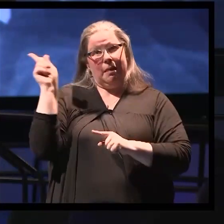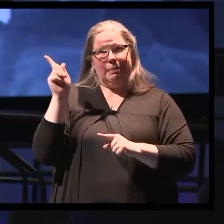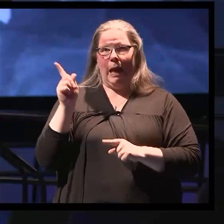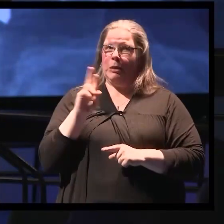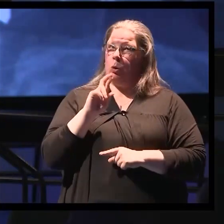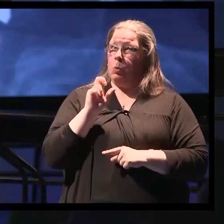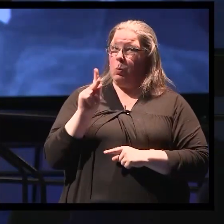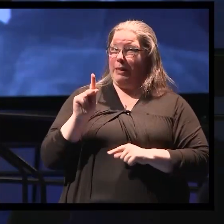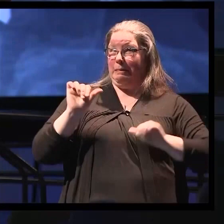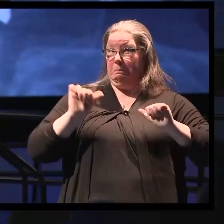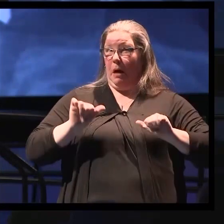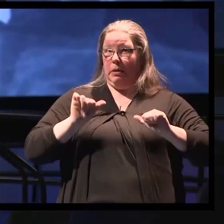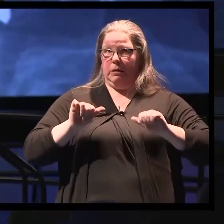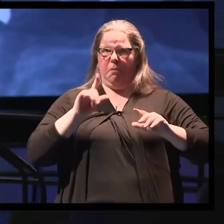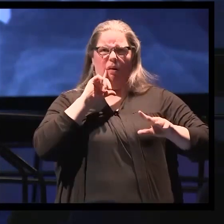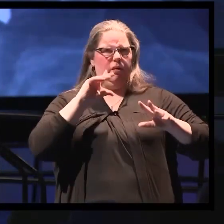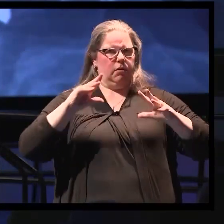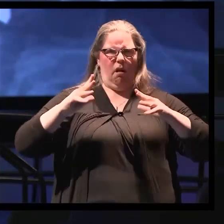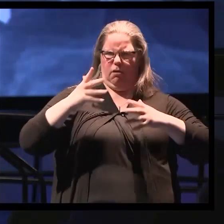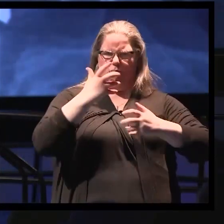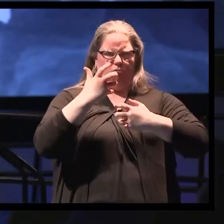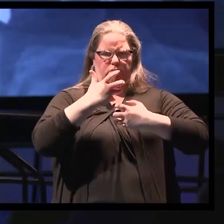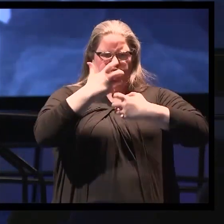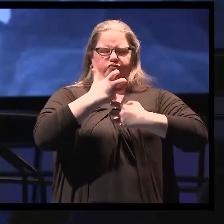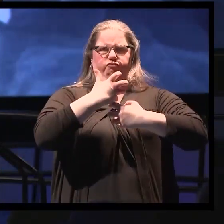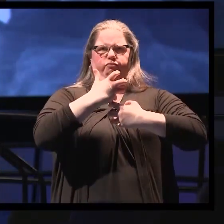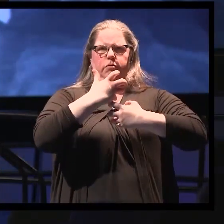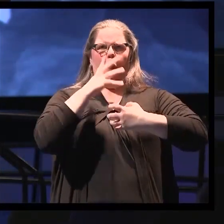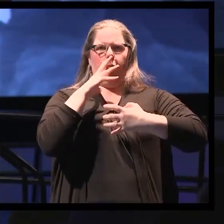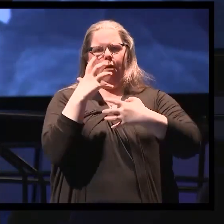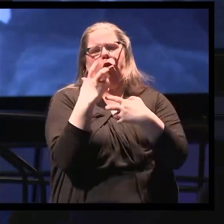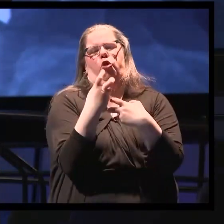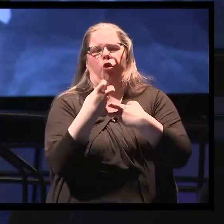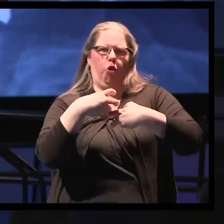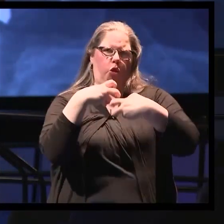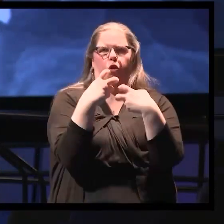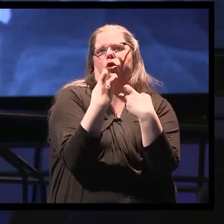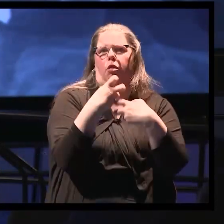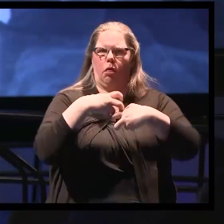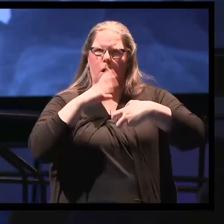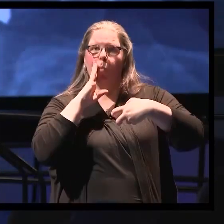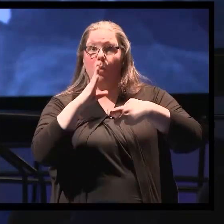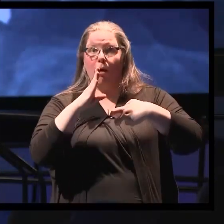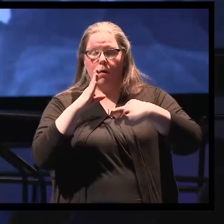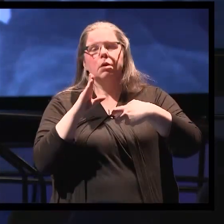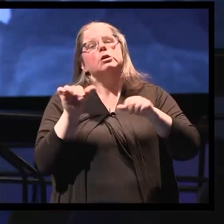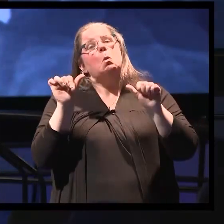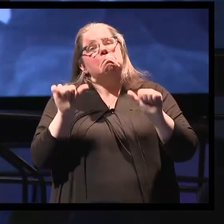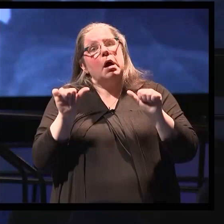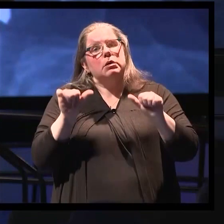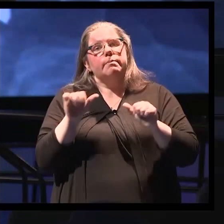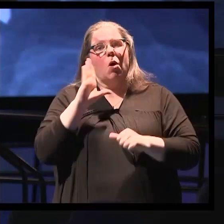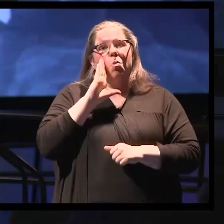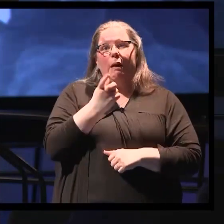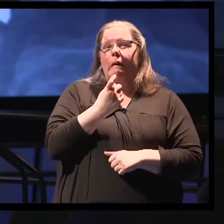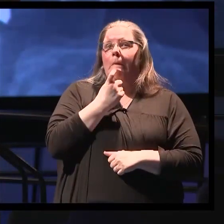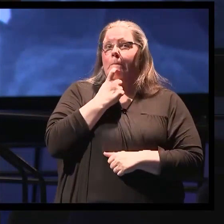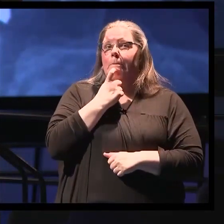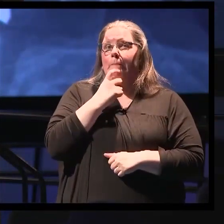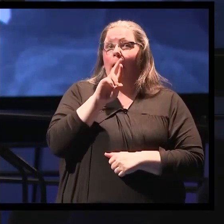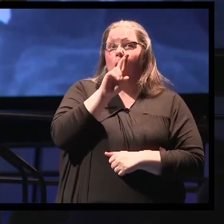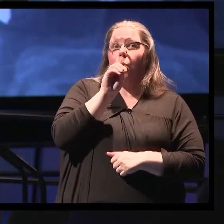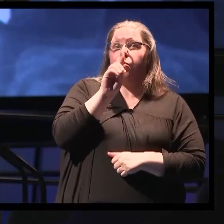often consider fusing the spine together to prevent a deformity from developing over the years. And we do that with these